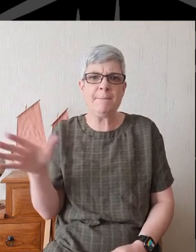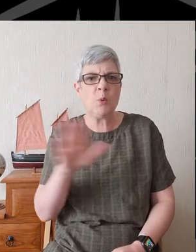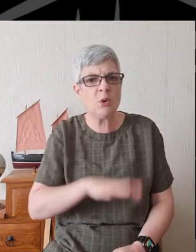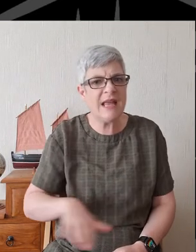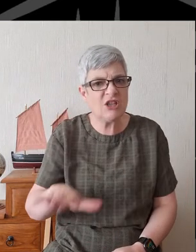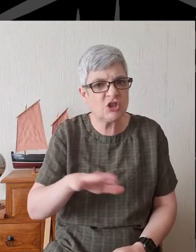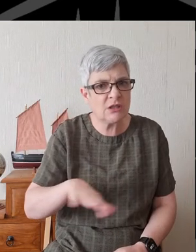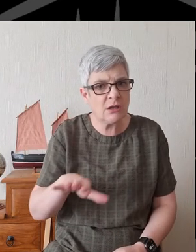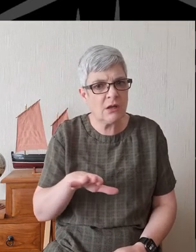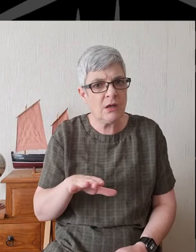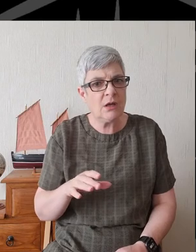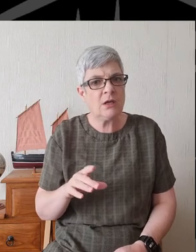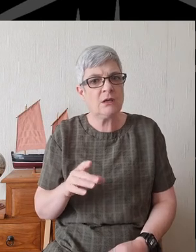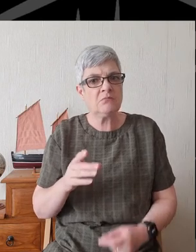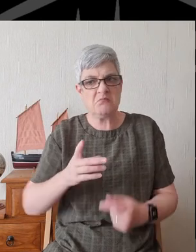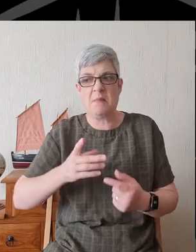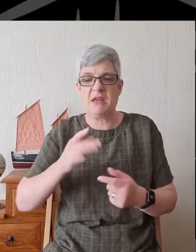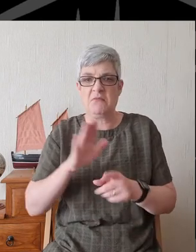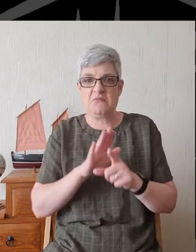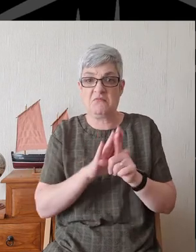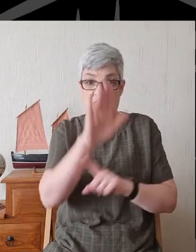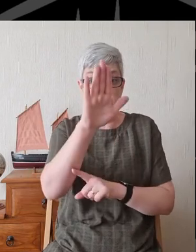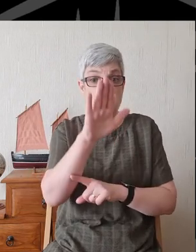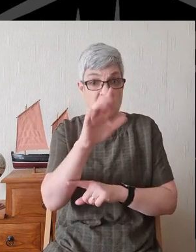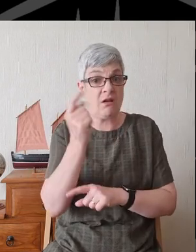towards A more just future